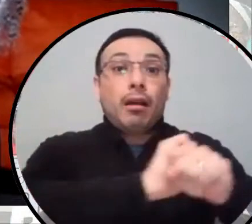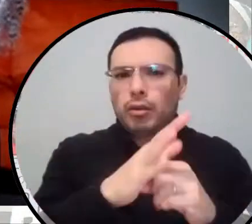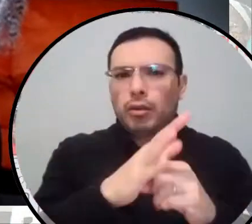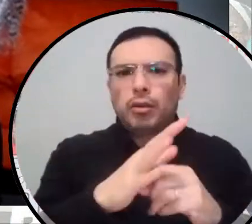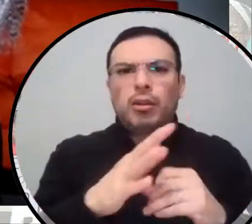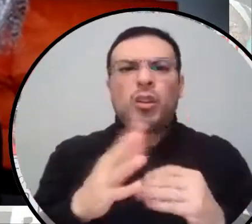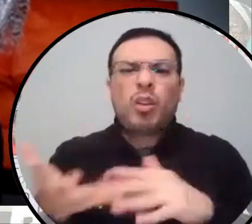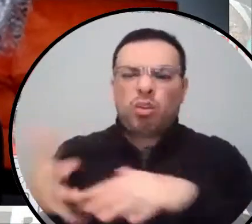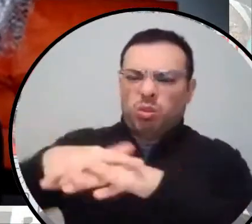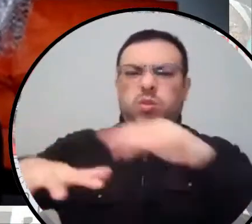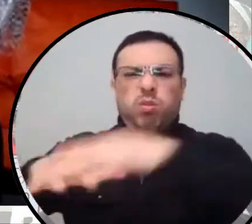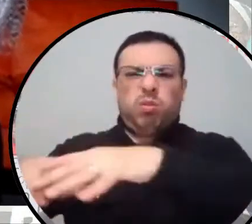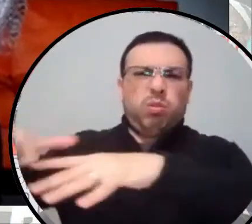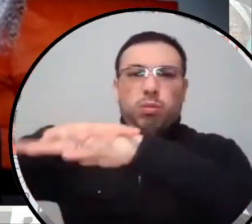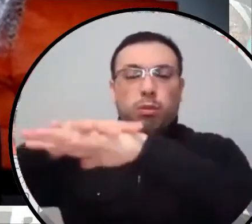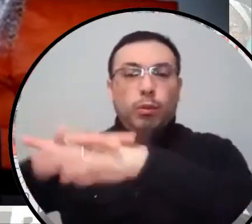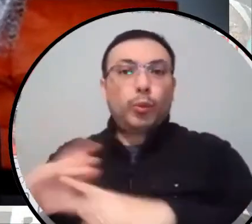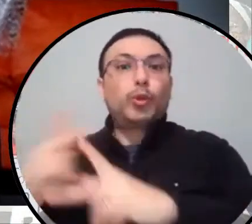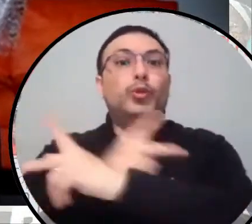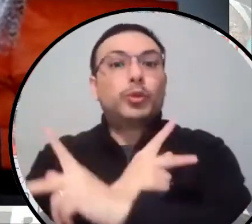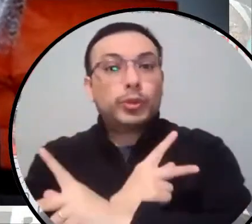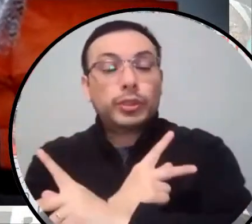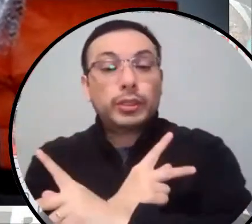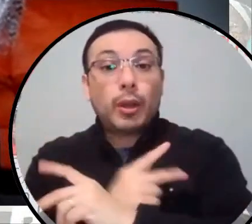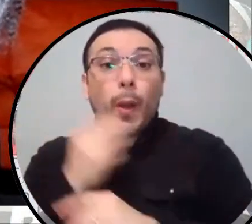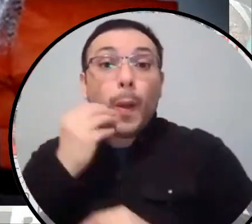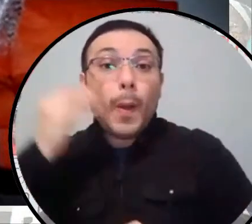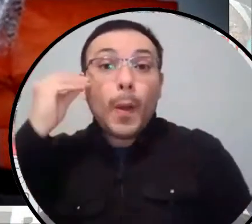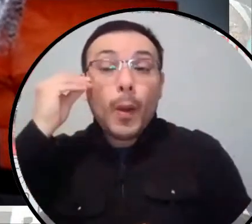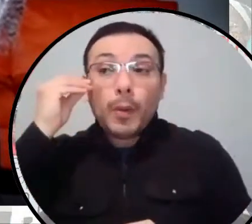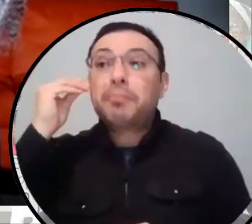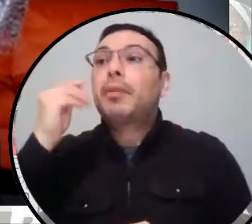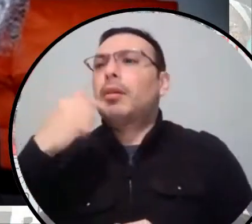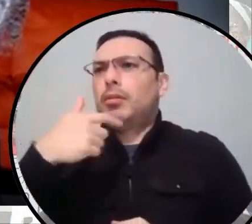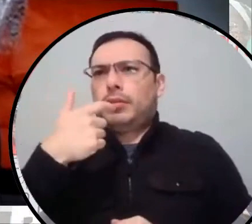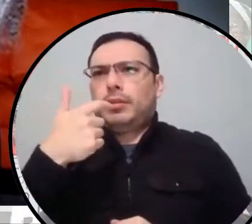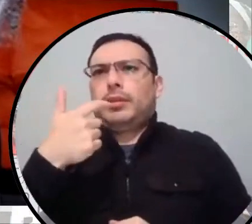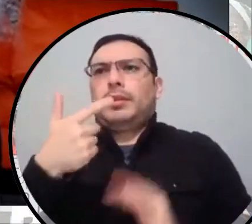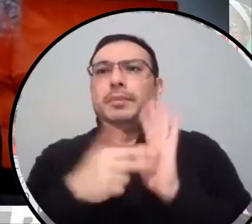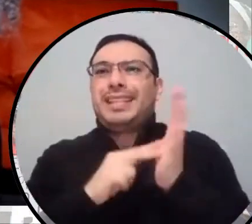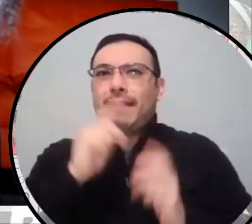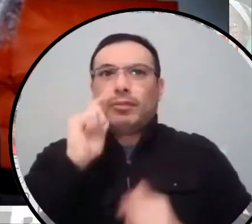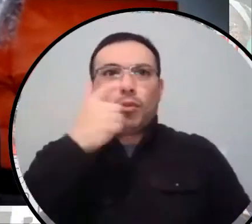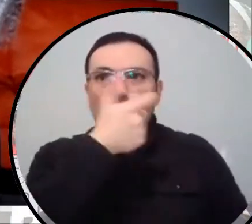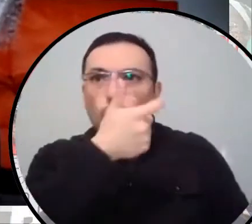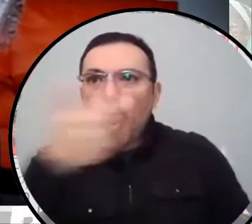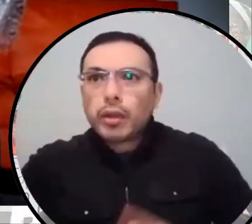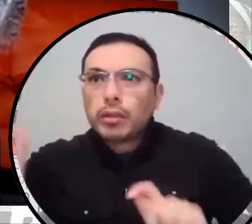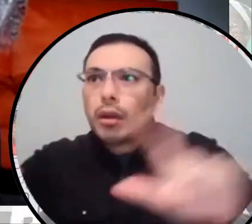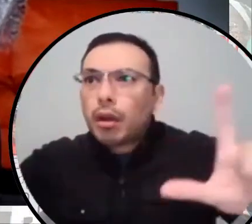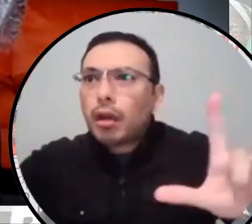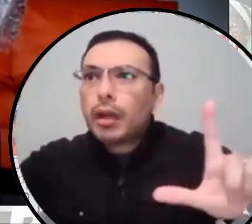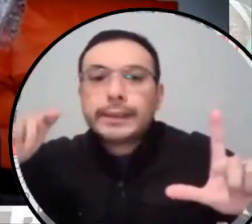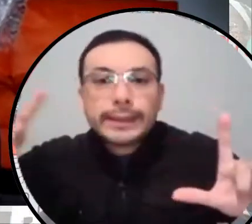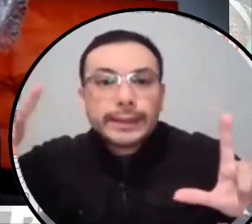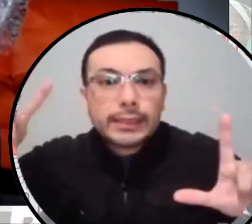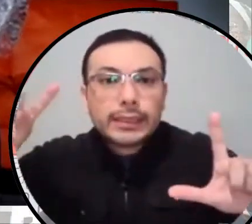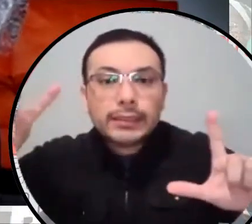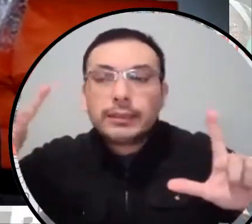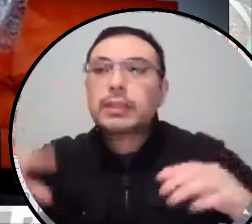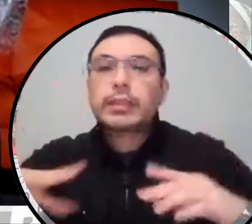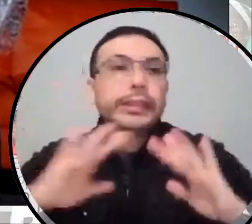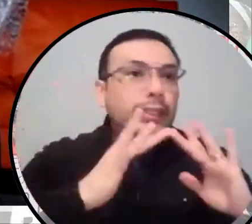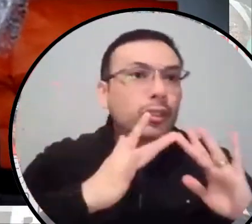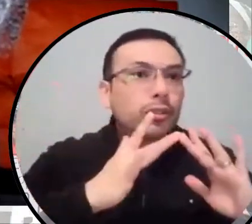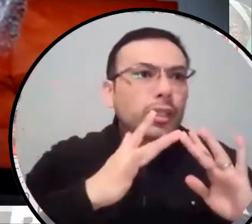all forced to watch, um, the media representations of the deaths, particularly of George Floyd and, and,